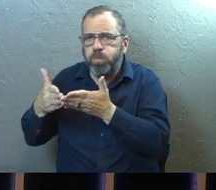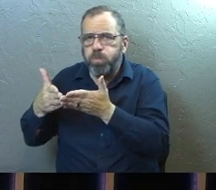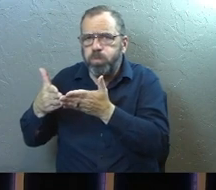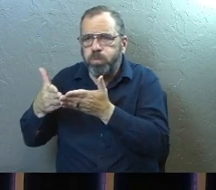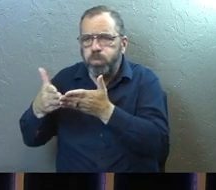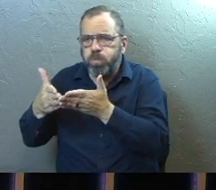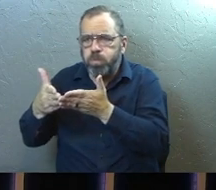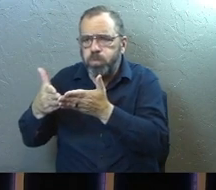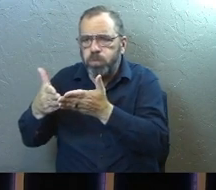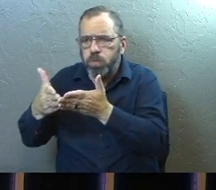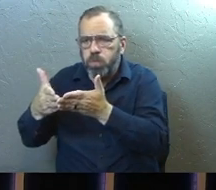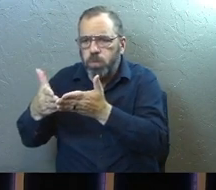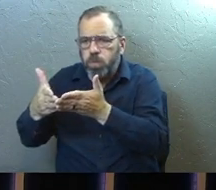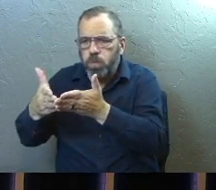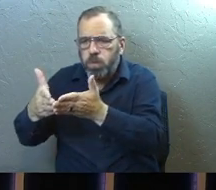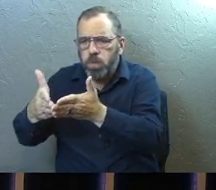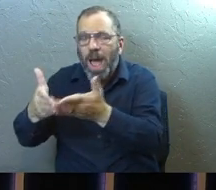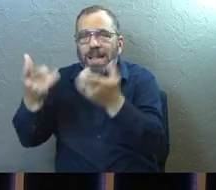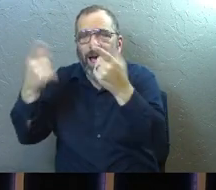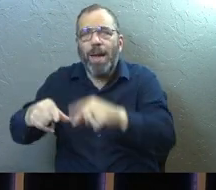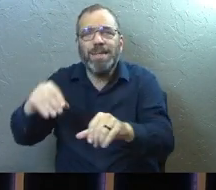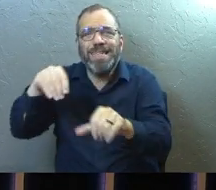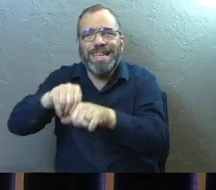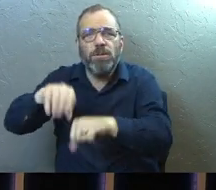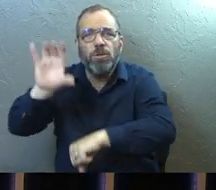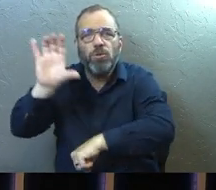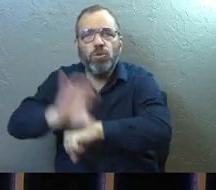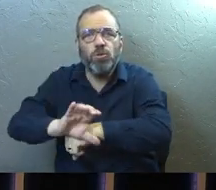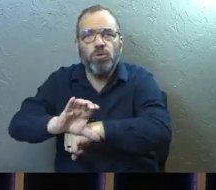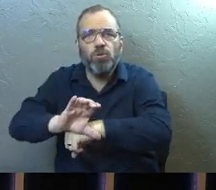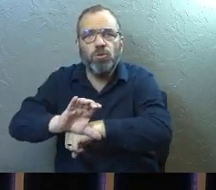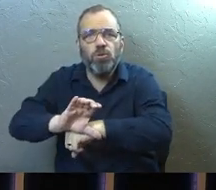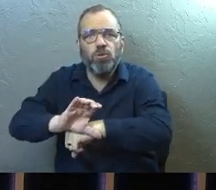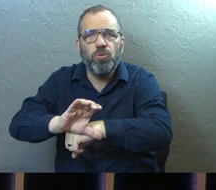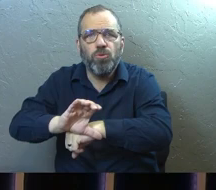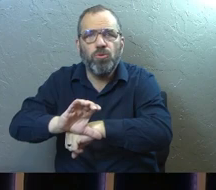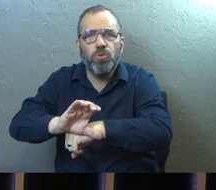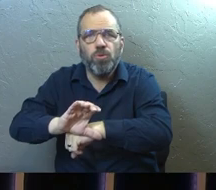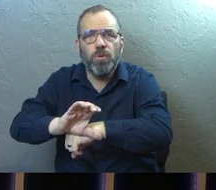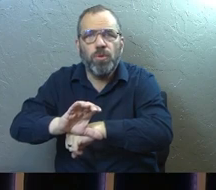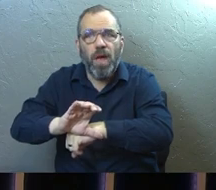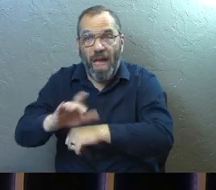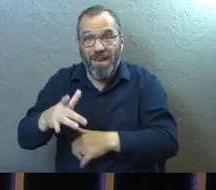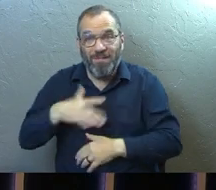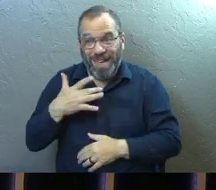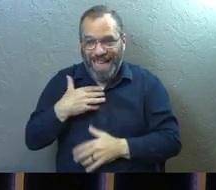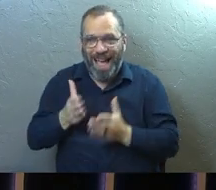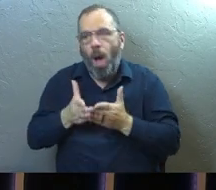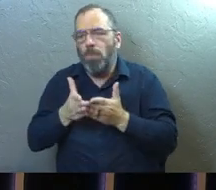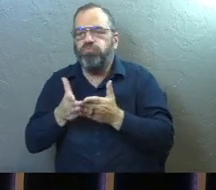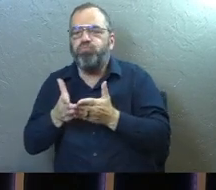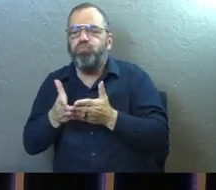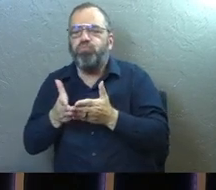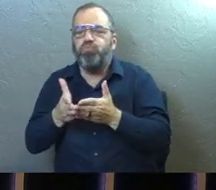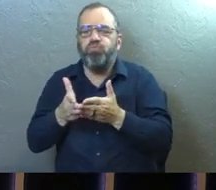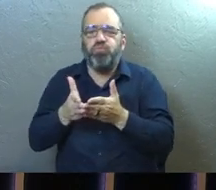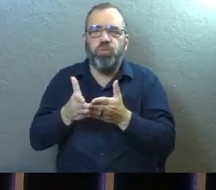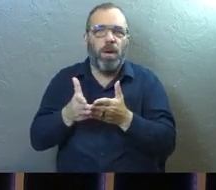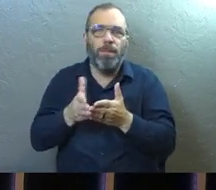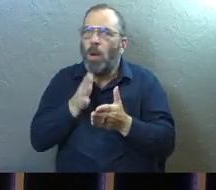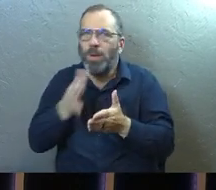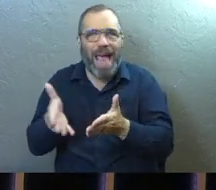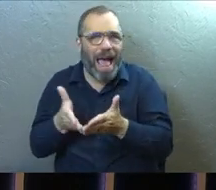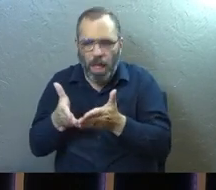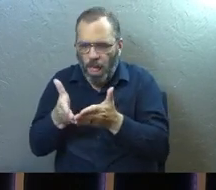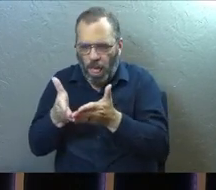Because that's what goes on in the church. Is it feels like we're going and we're not going.